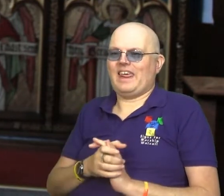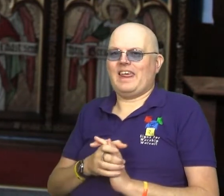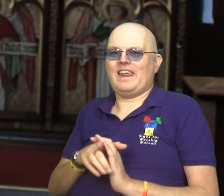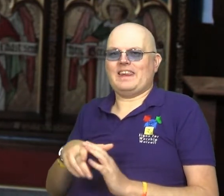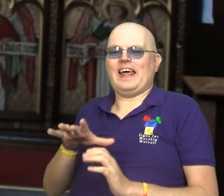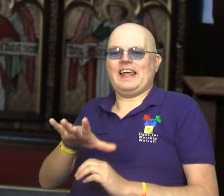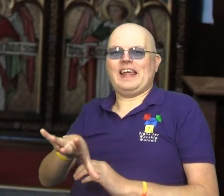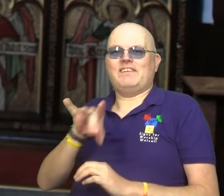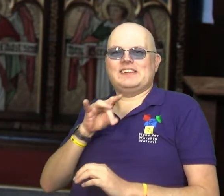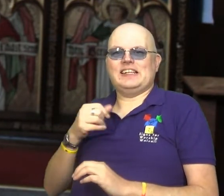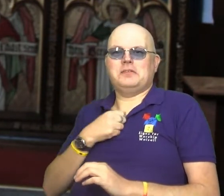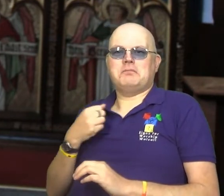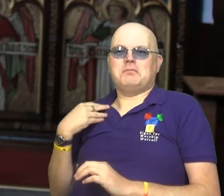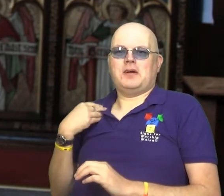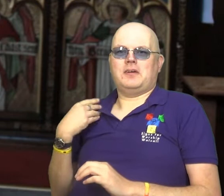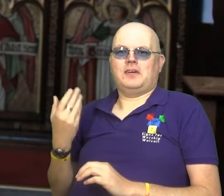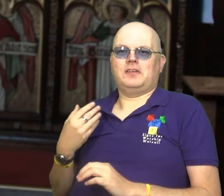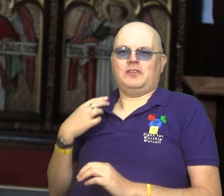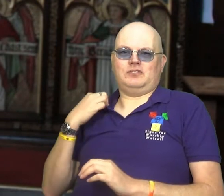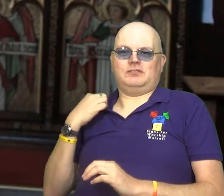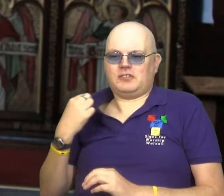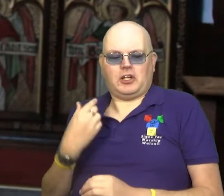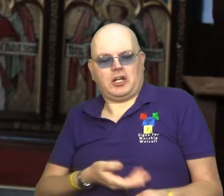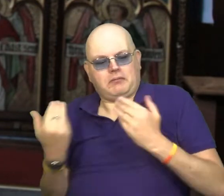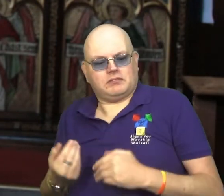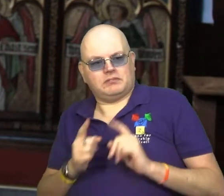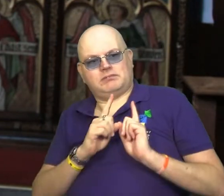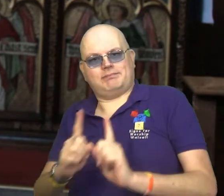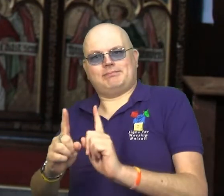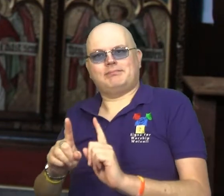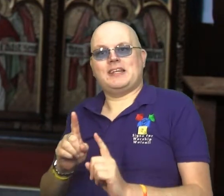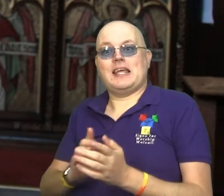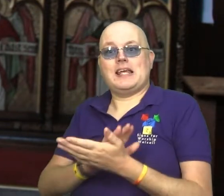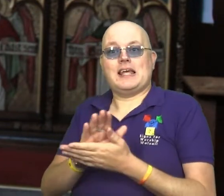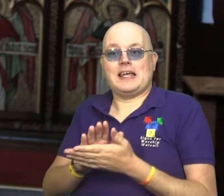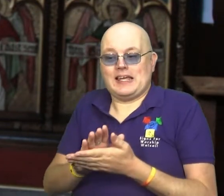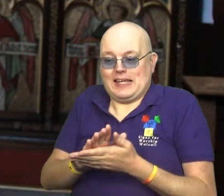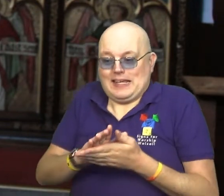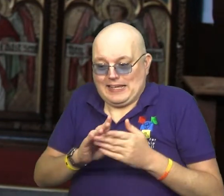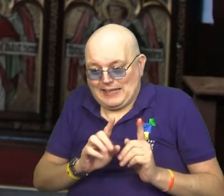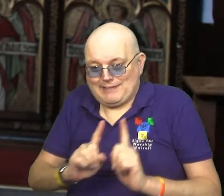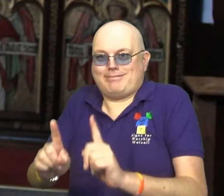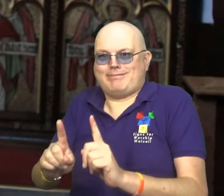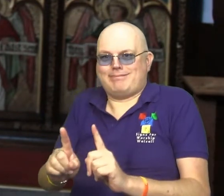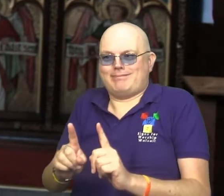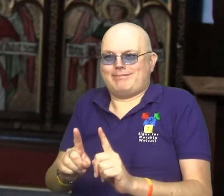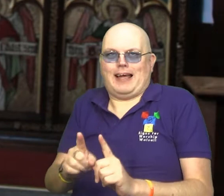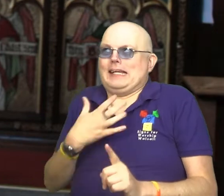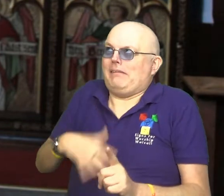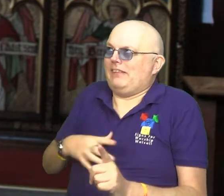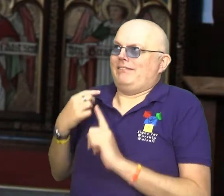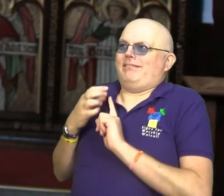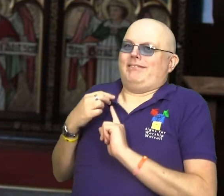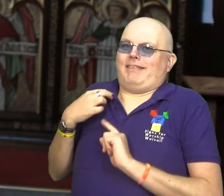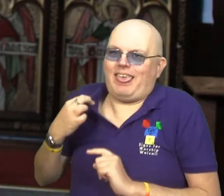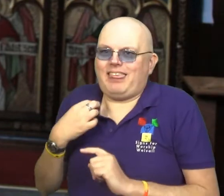That invitation by my mother, or instruction, literally being dragged out against